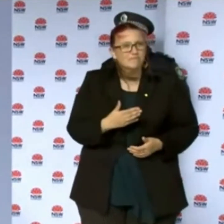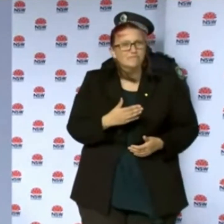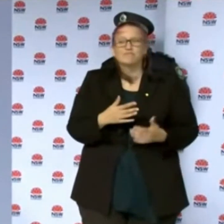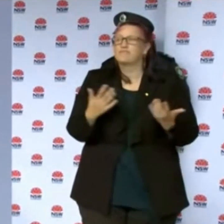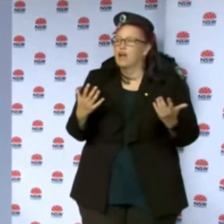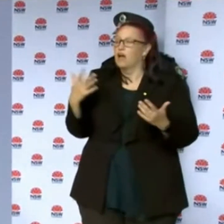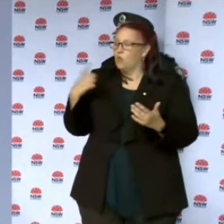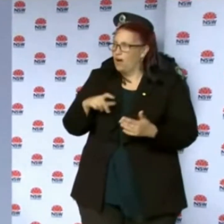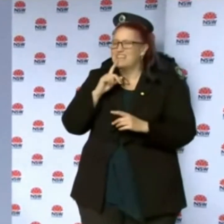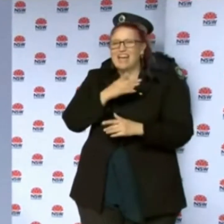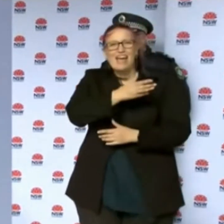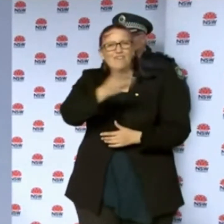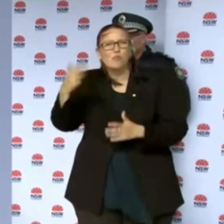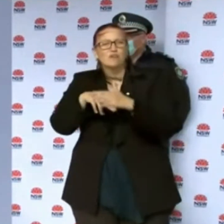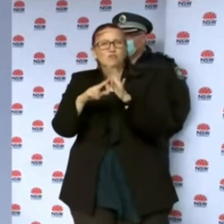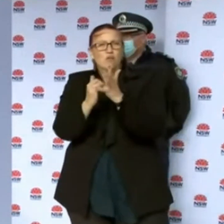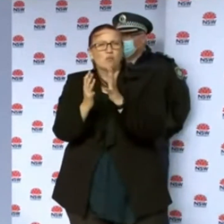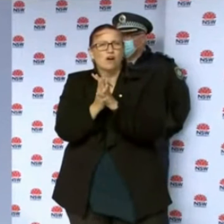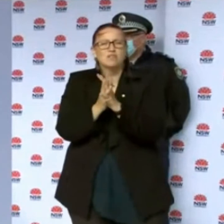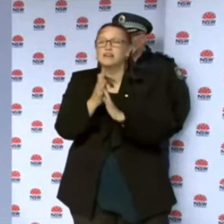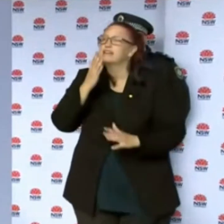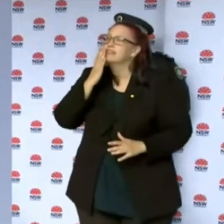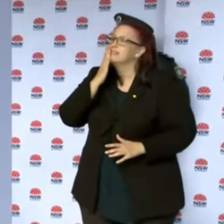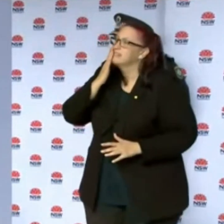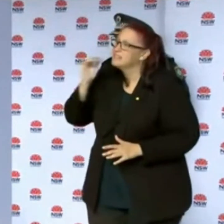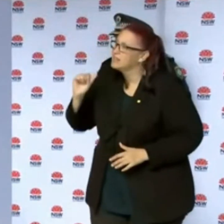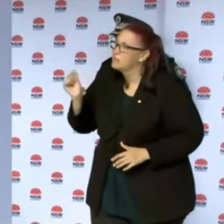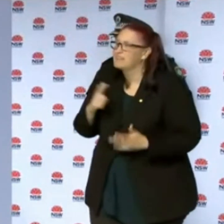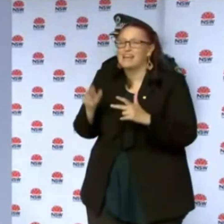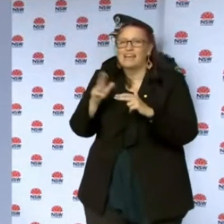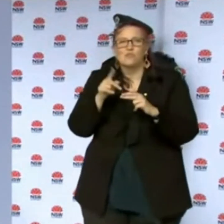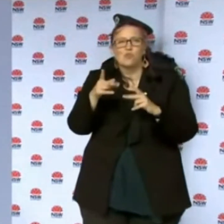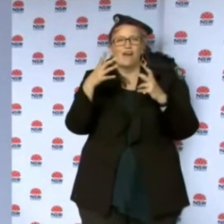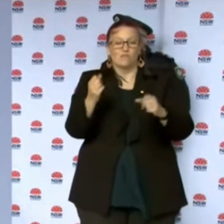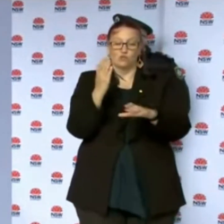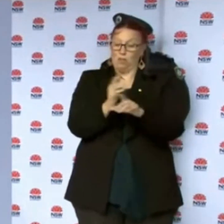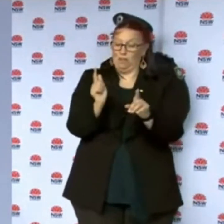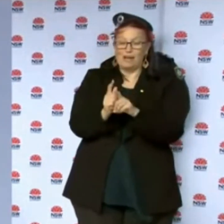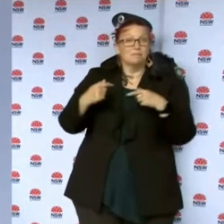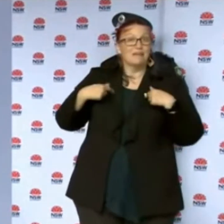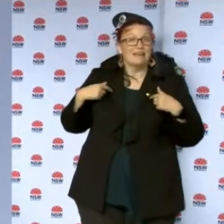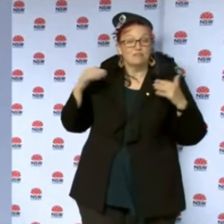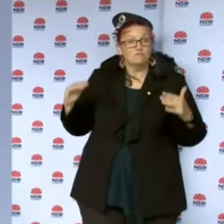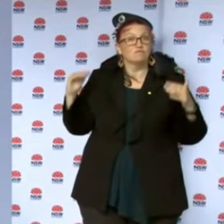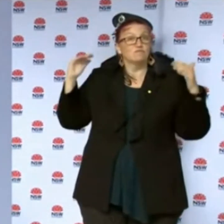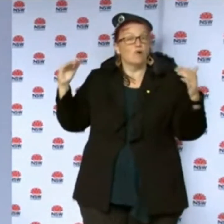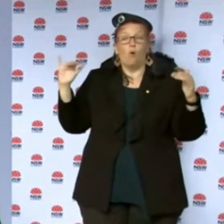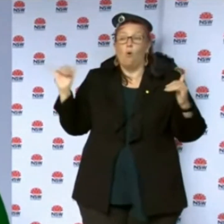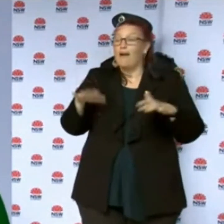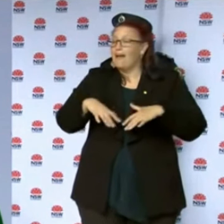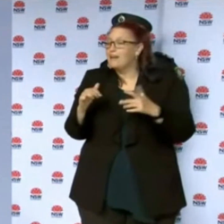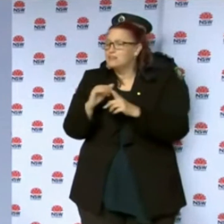And that's why I'm appealing to every single citizen. It doesn't matter whether you have a position like I do or you have any